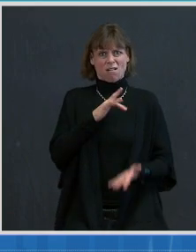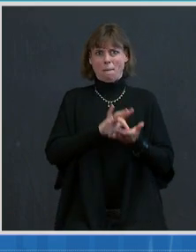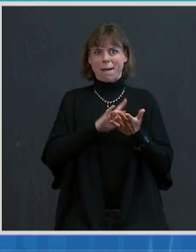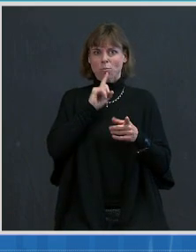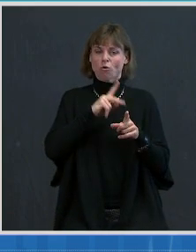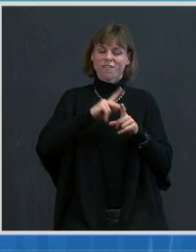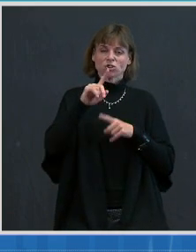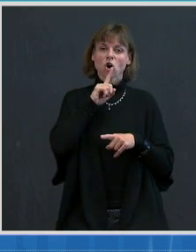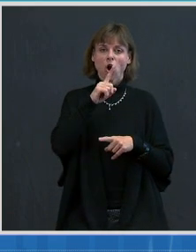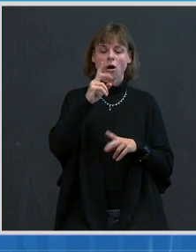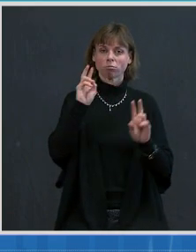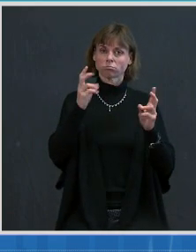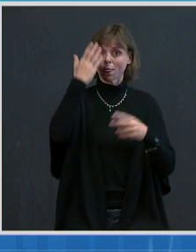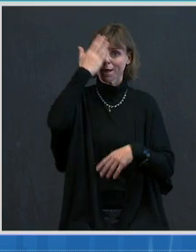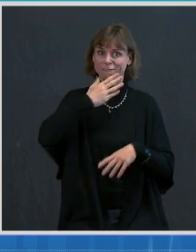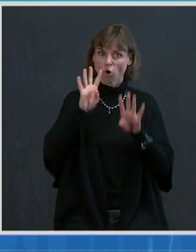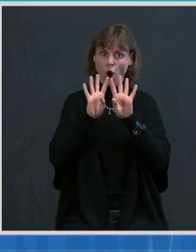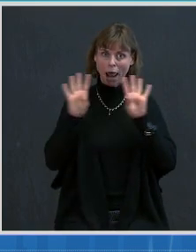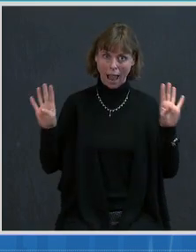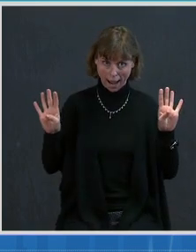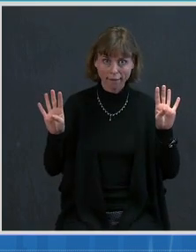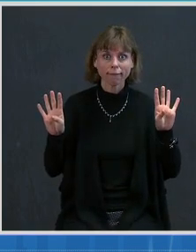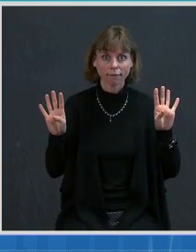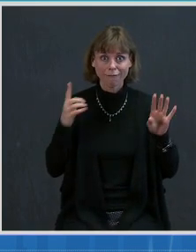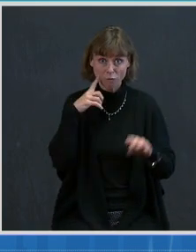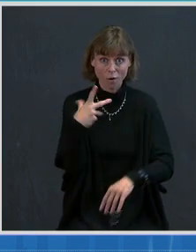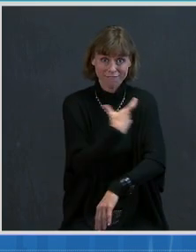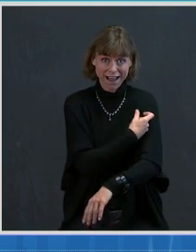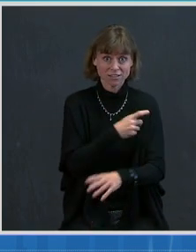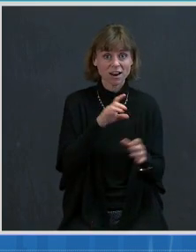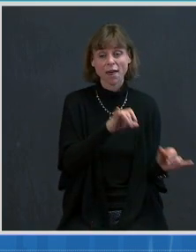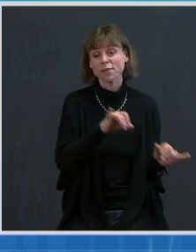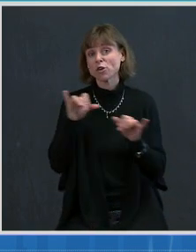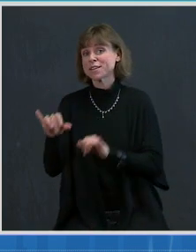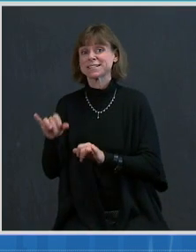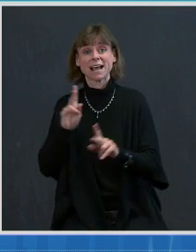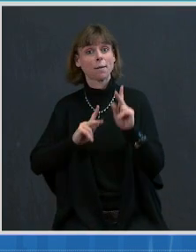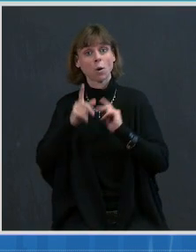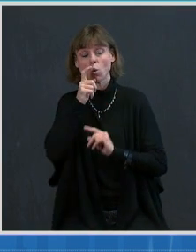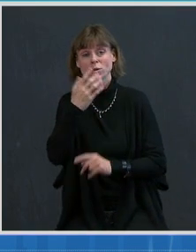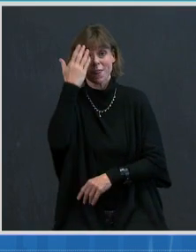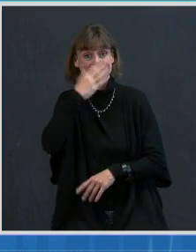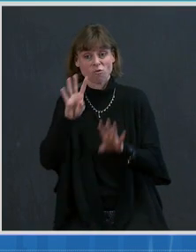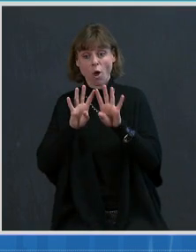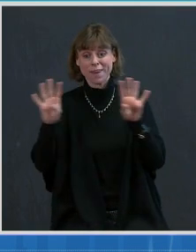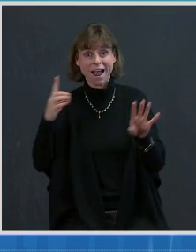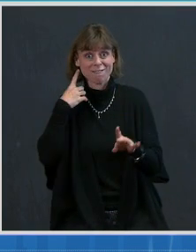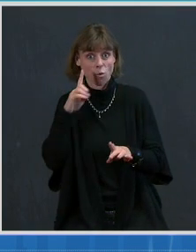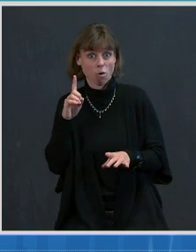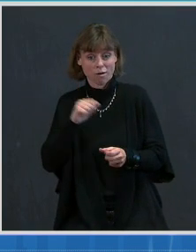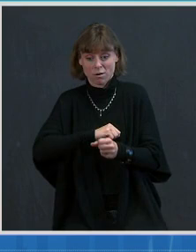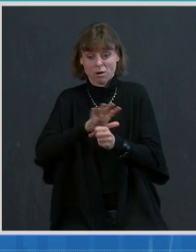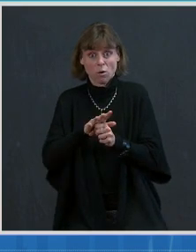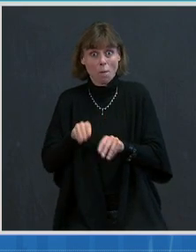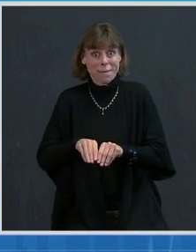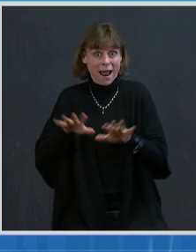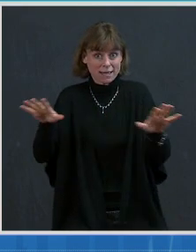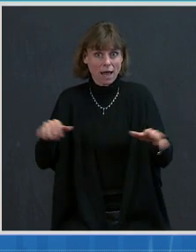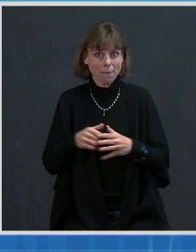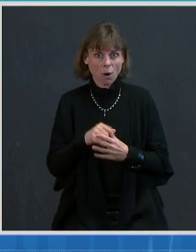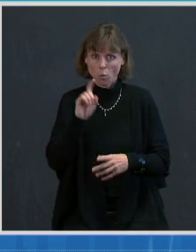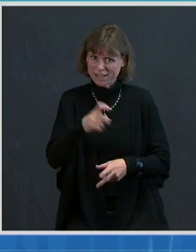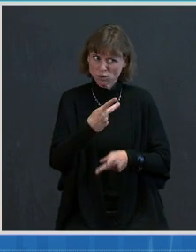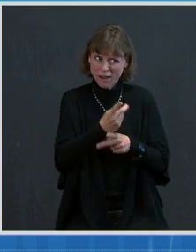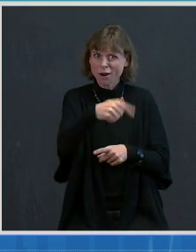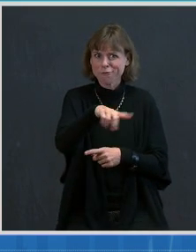this vaccination effort, by the way, the same people that are on the front lines of this entire pandemic need to be taken care